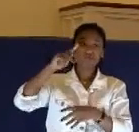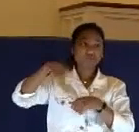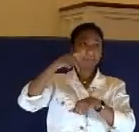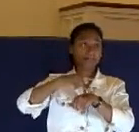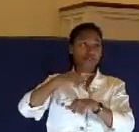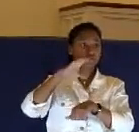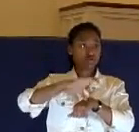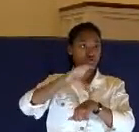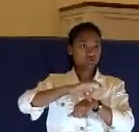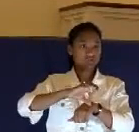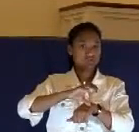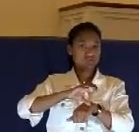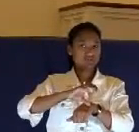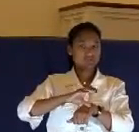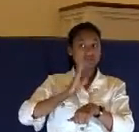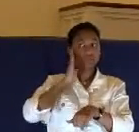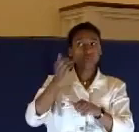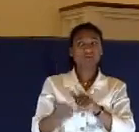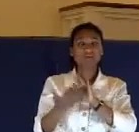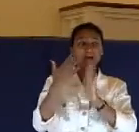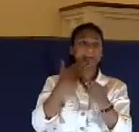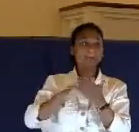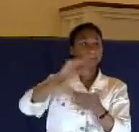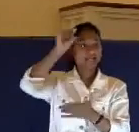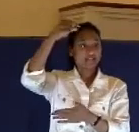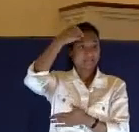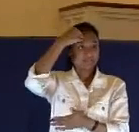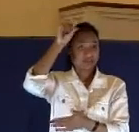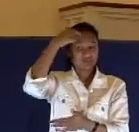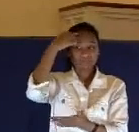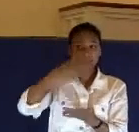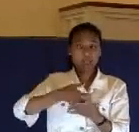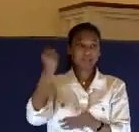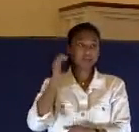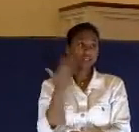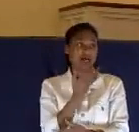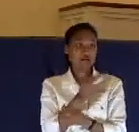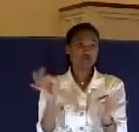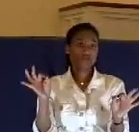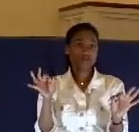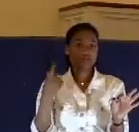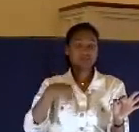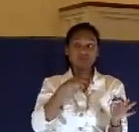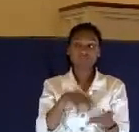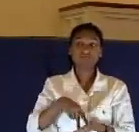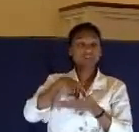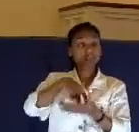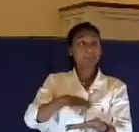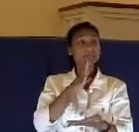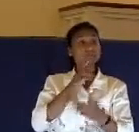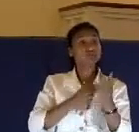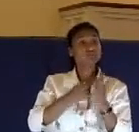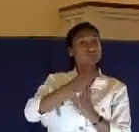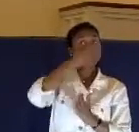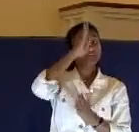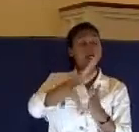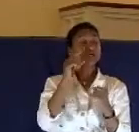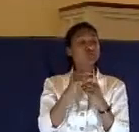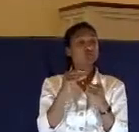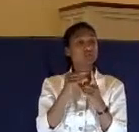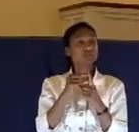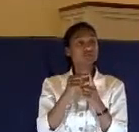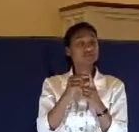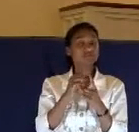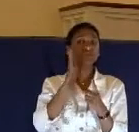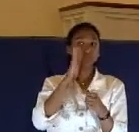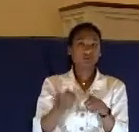where the government takes away our freedom. Where to stand up and speak the truth of the word of God, you're going to